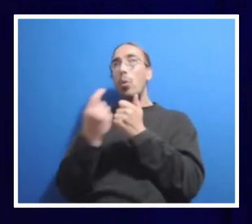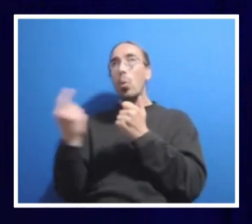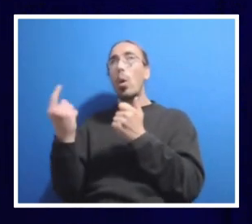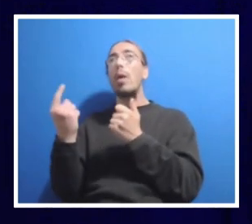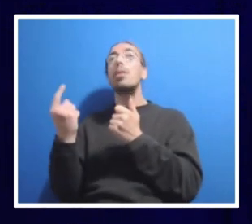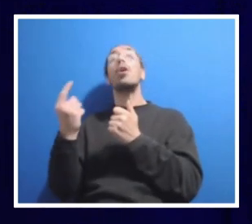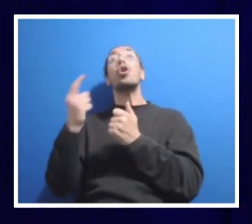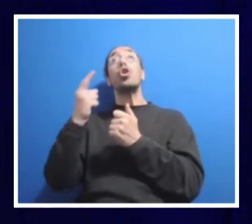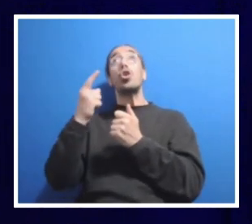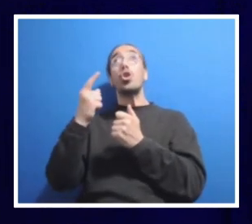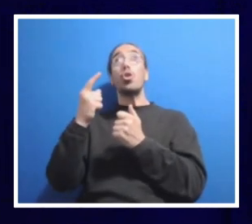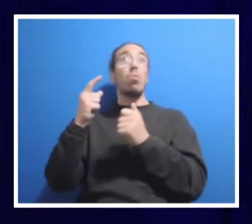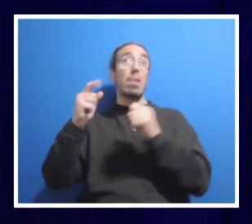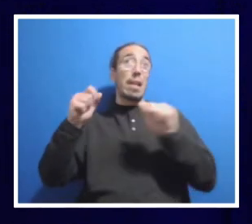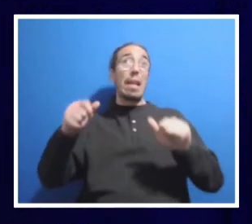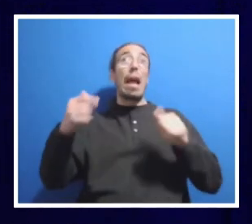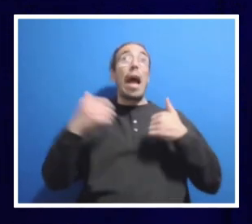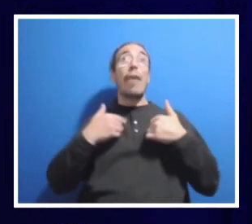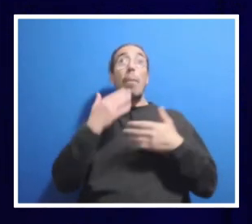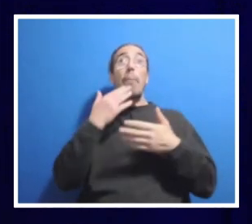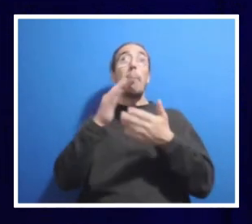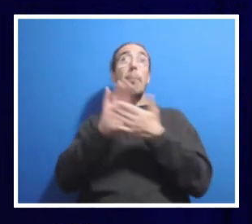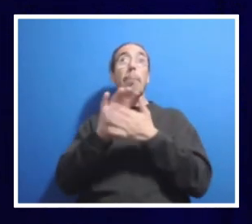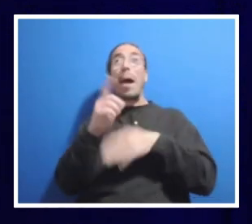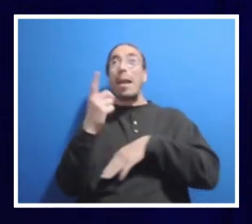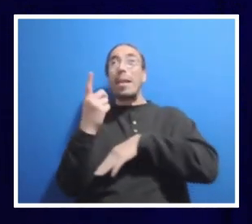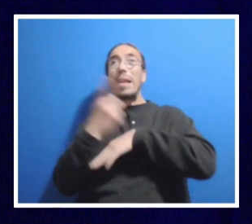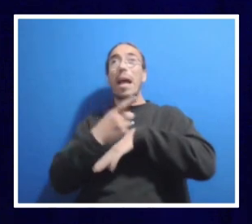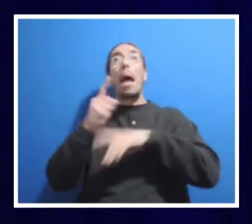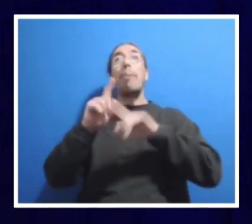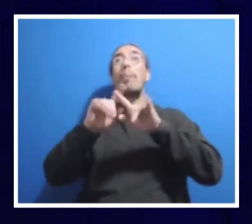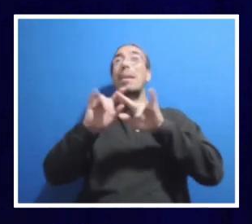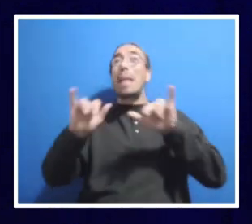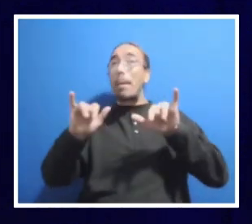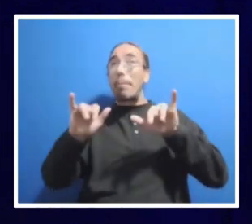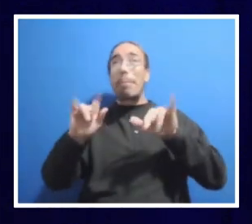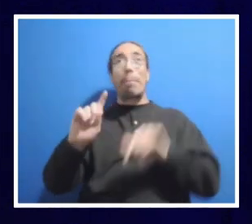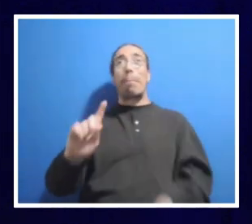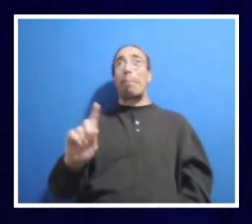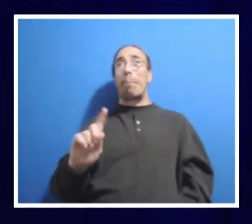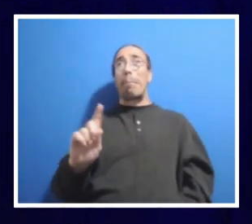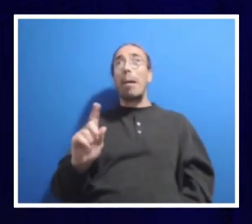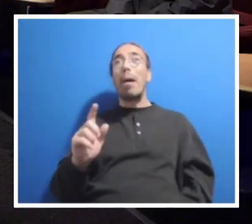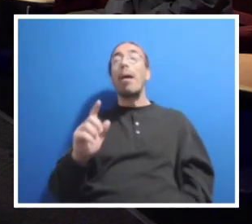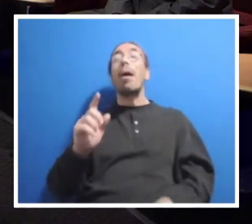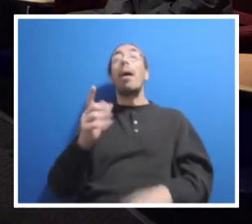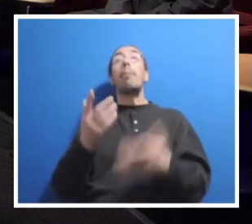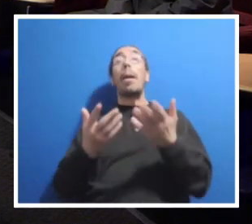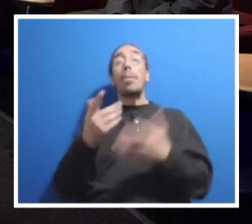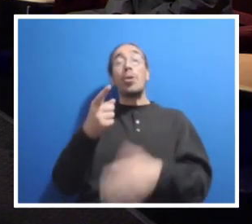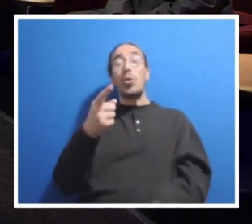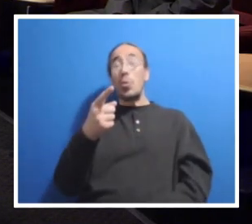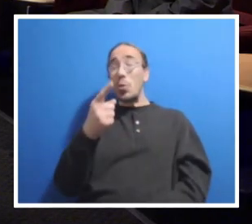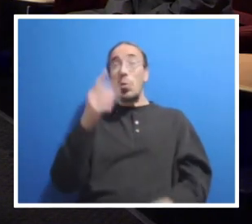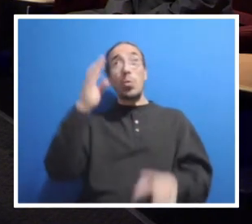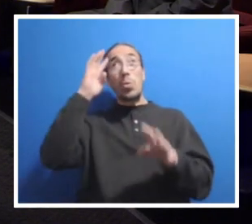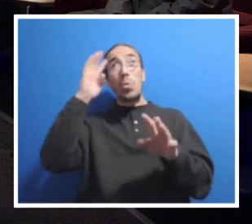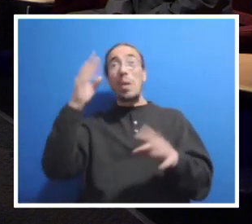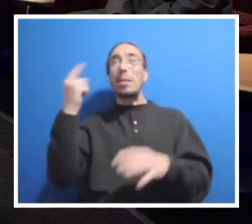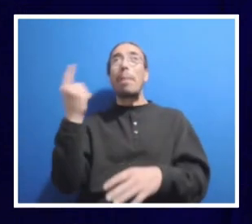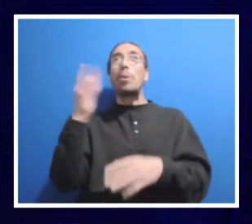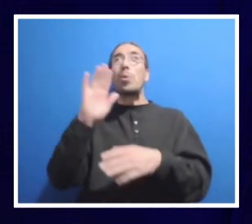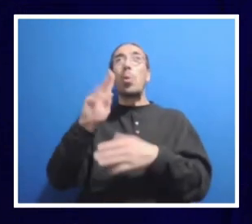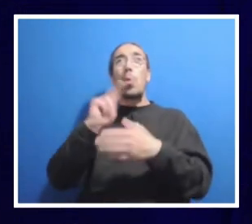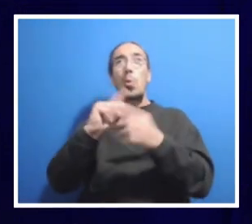bad day. We just cannot all have a bad day on the same day. So maybe you create something in your group where you say, I call